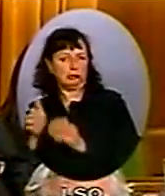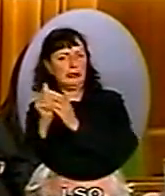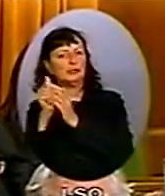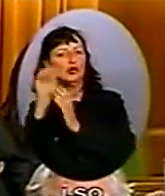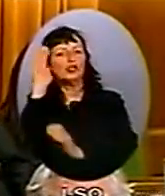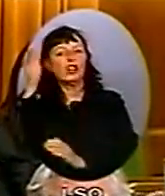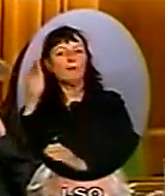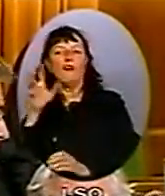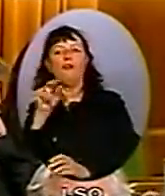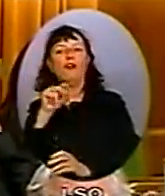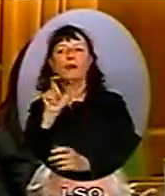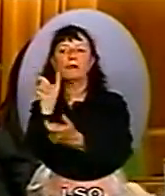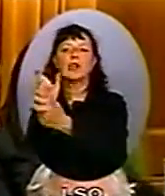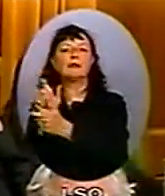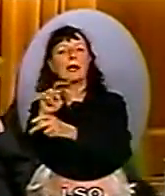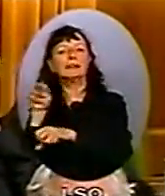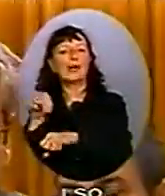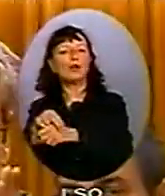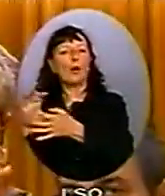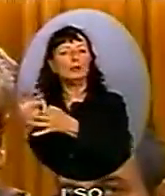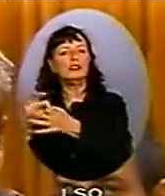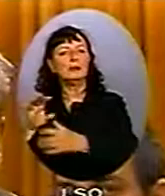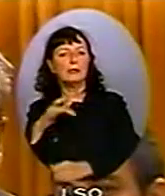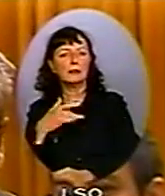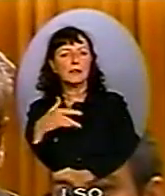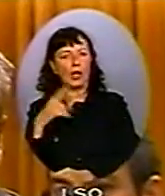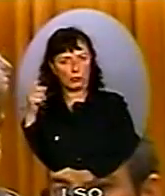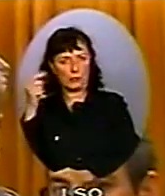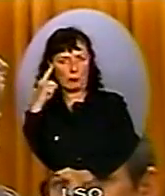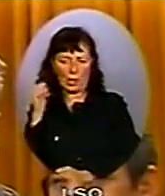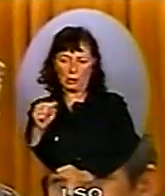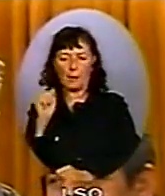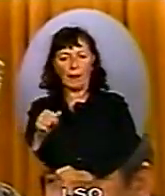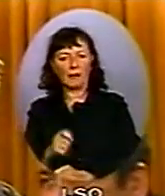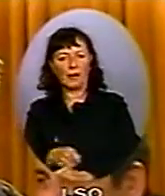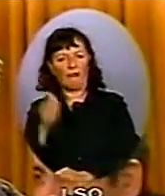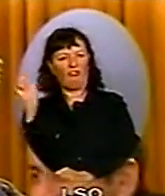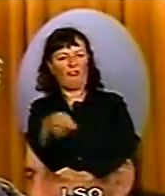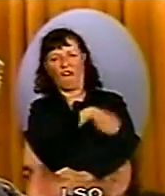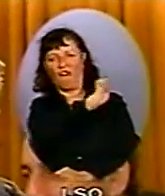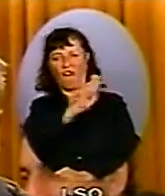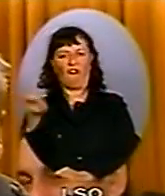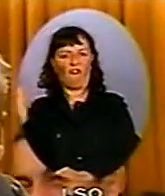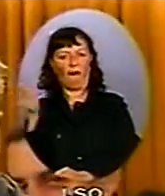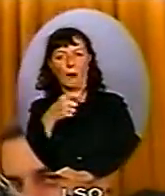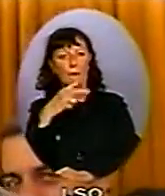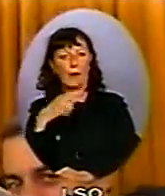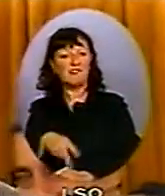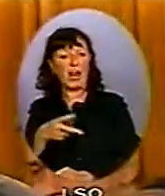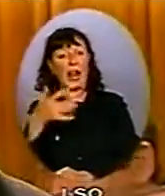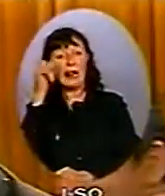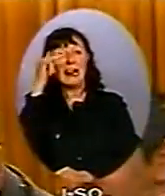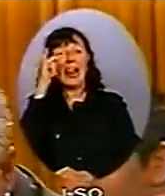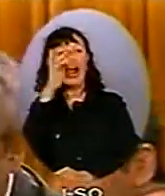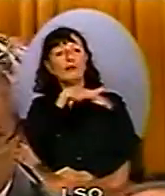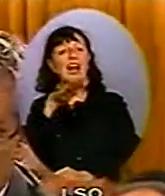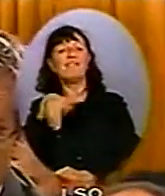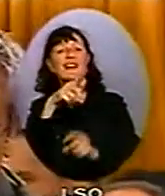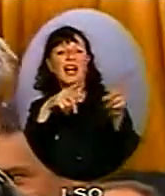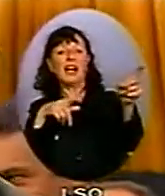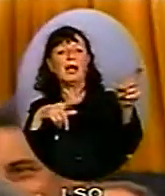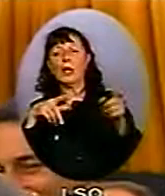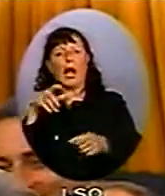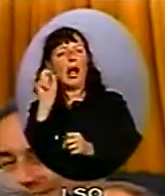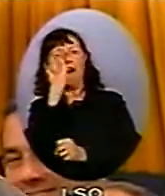that knows how to ship Timbits to Kandahar, but has no idea about how to get fresh milk to Attawapiskat. So, simple